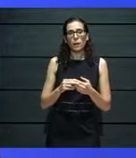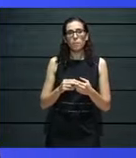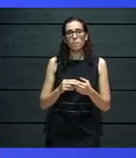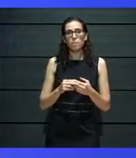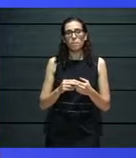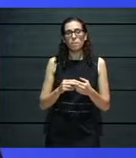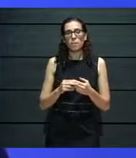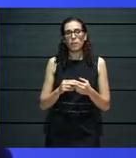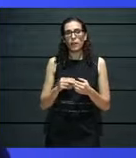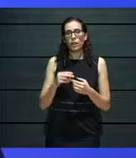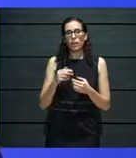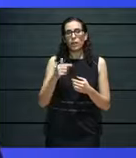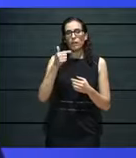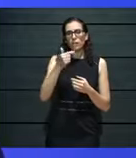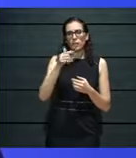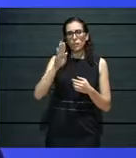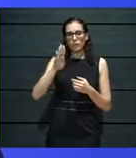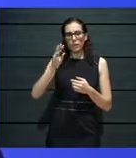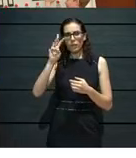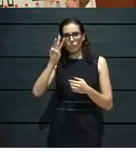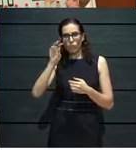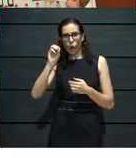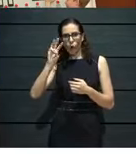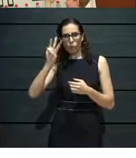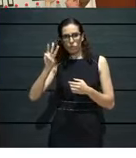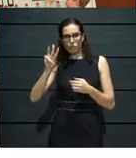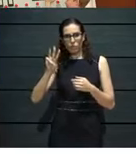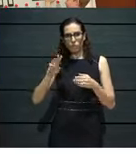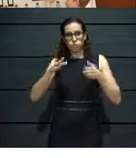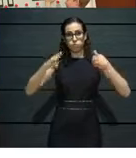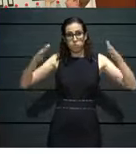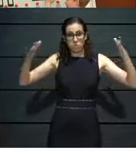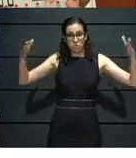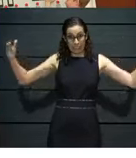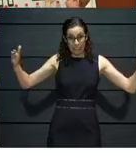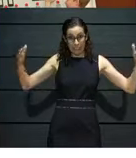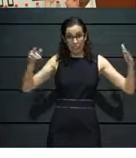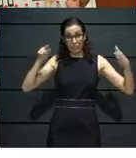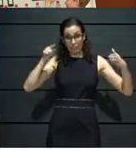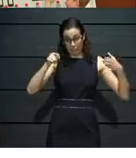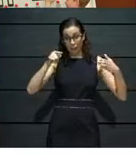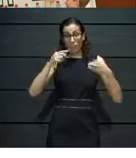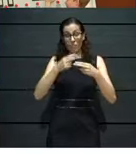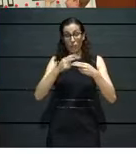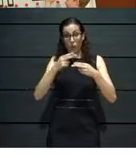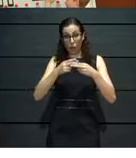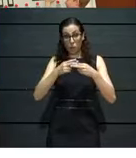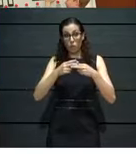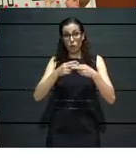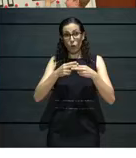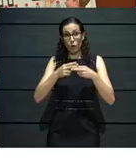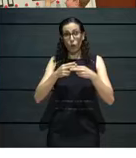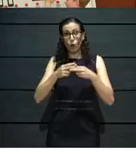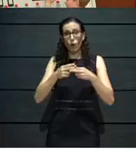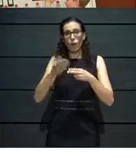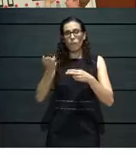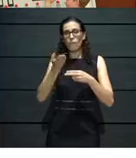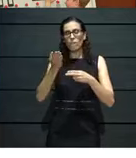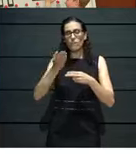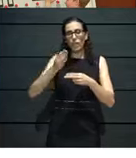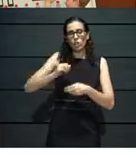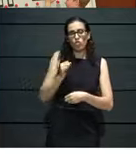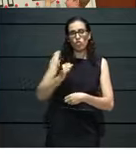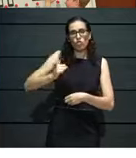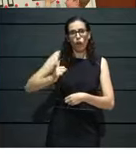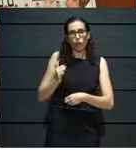TB-303 acid rave machine, which was built by a collective based in Edinburgh, and one of whom is